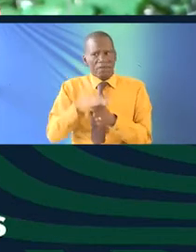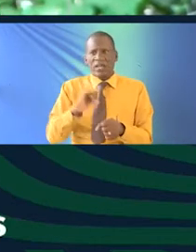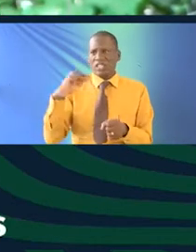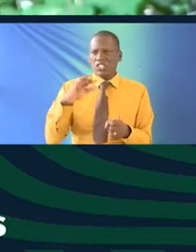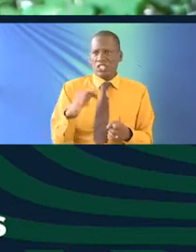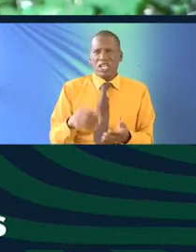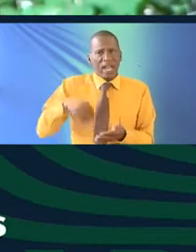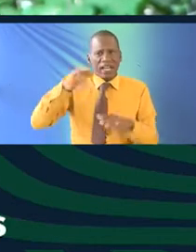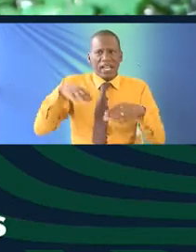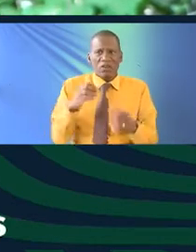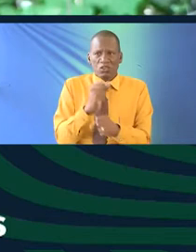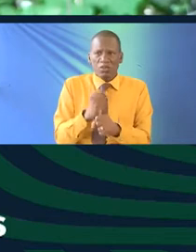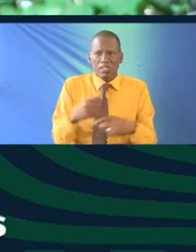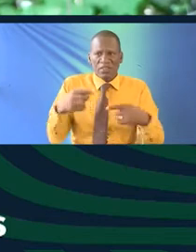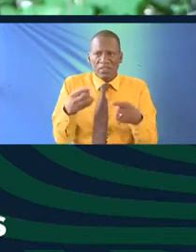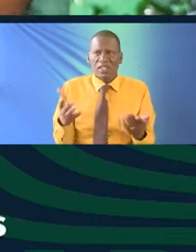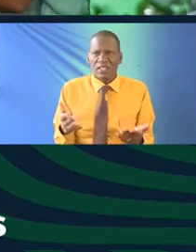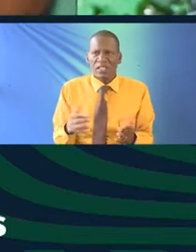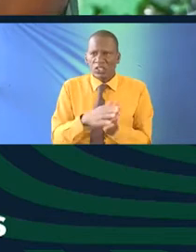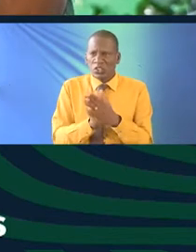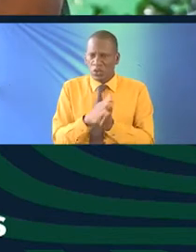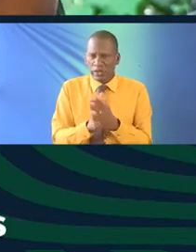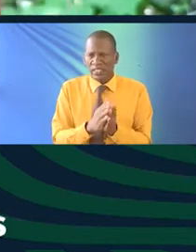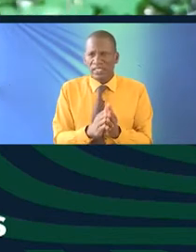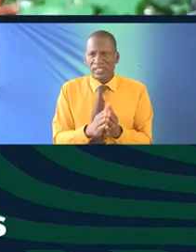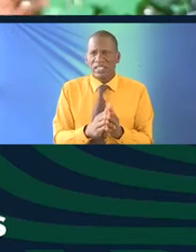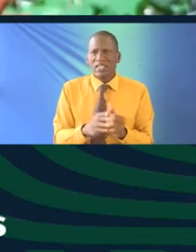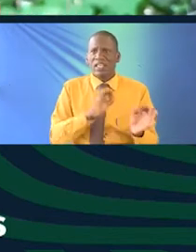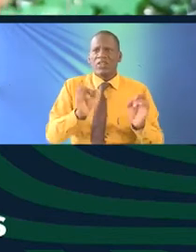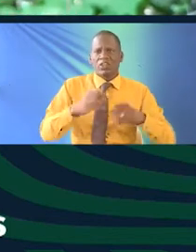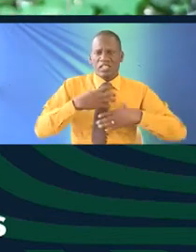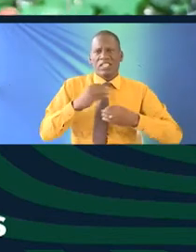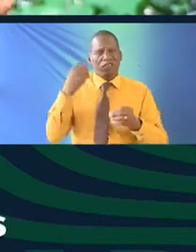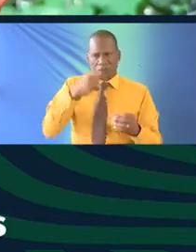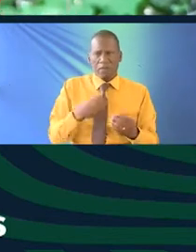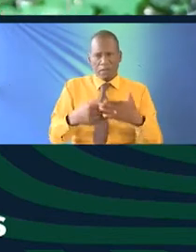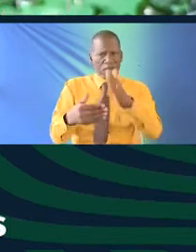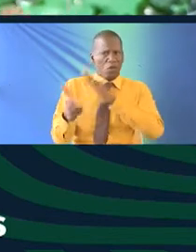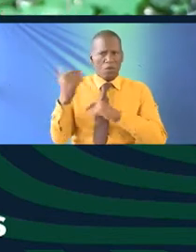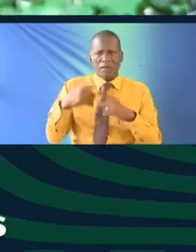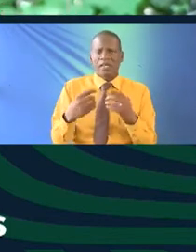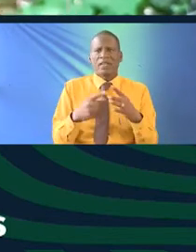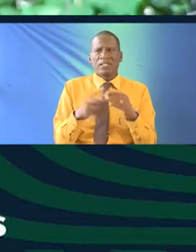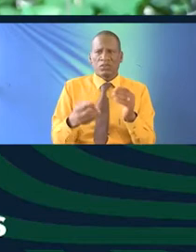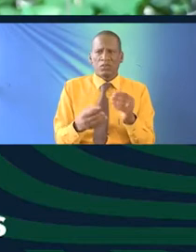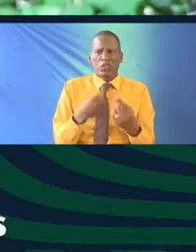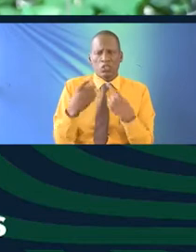quick, quick I had to learn about Instagram I learned how to make reels I'm like I'm in stories things which were not interesting to me before but I had to